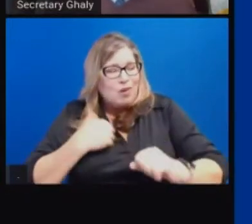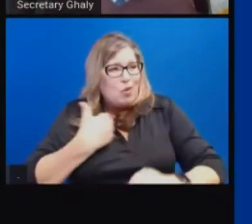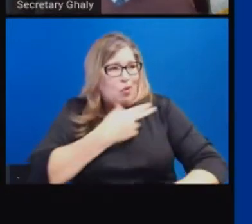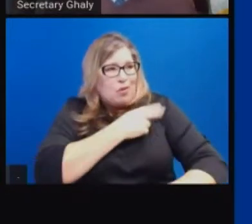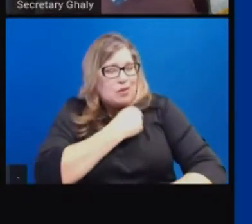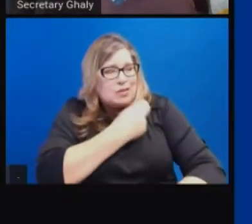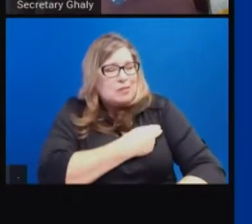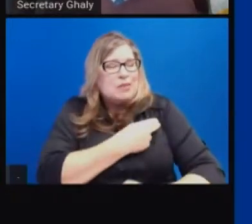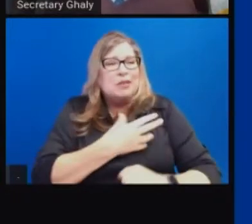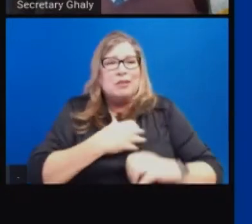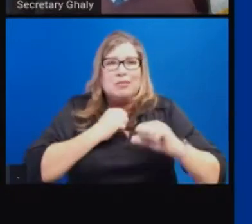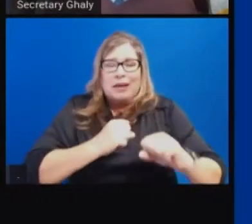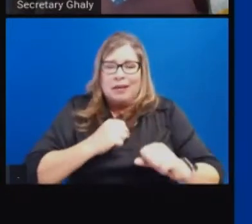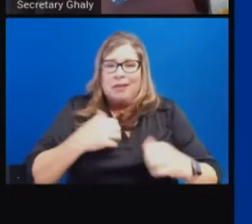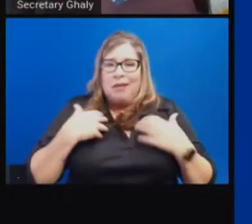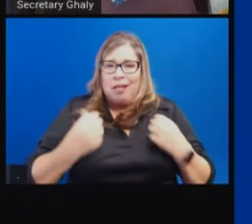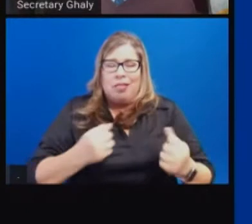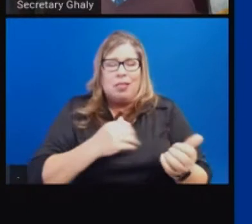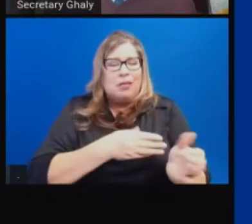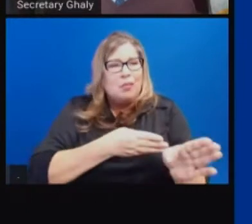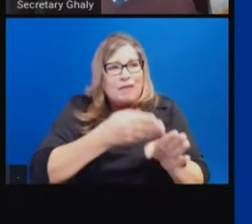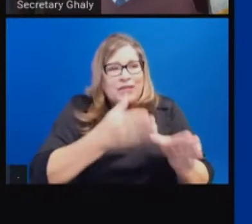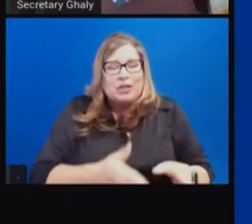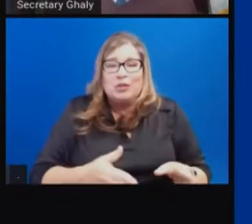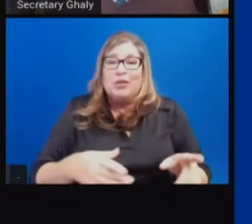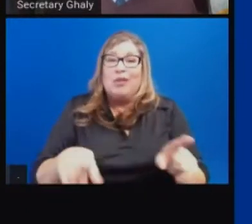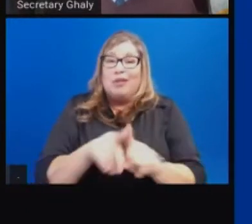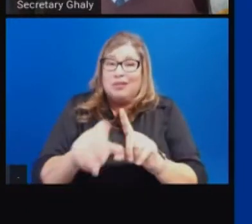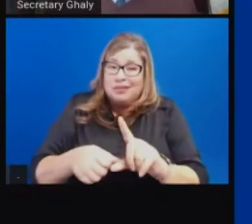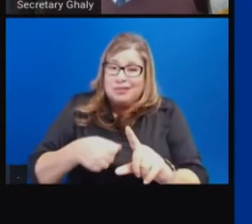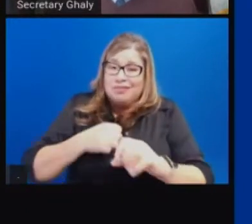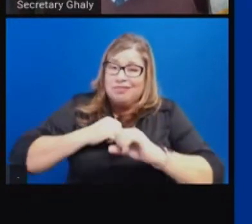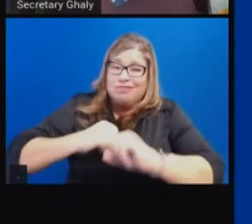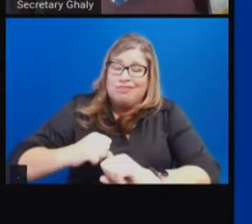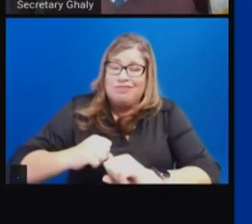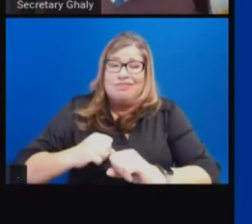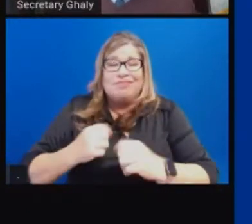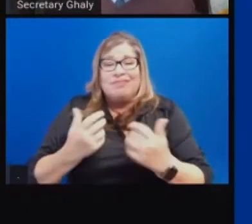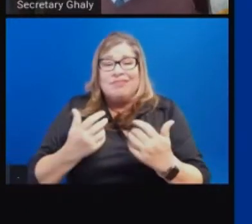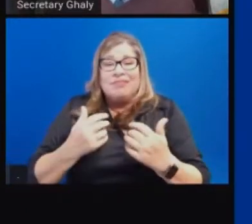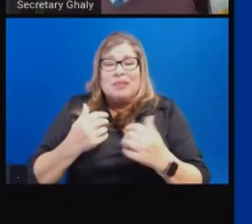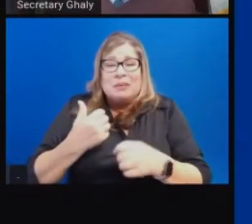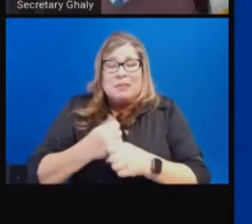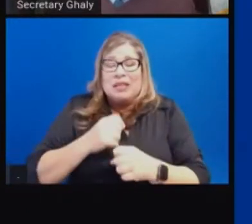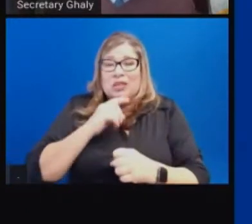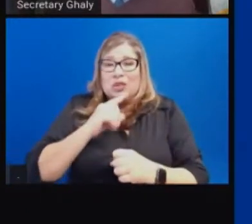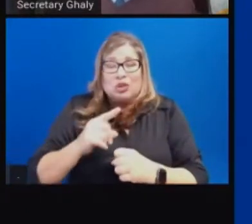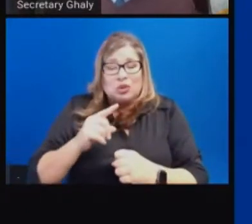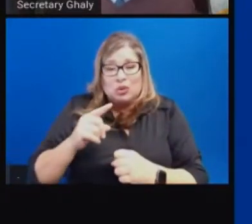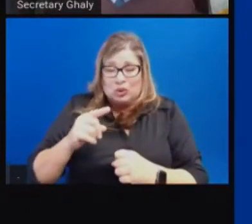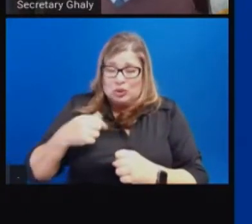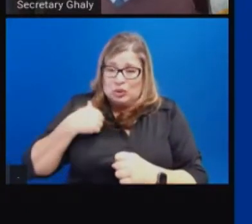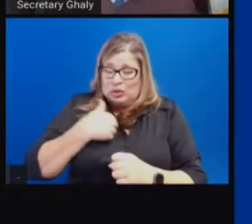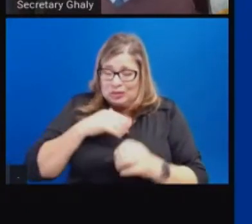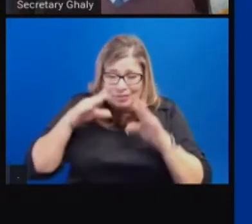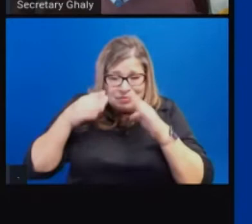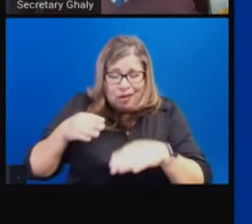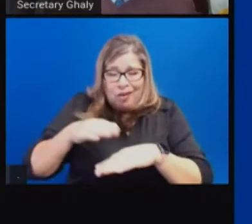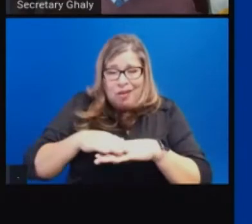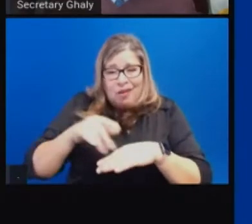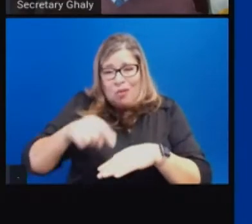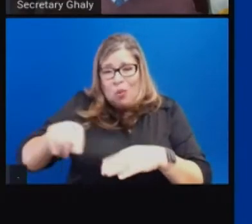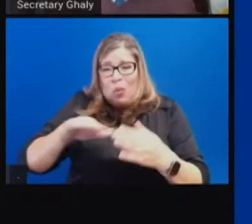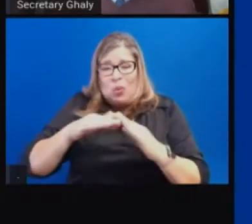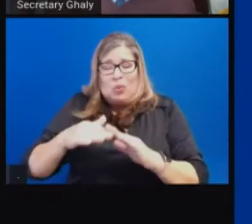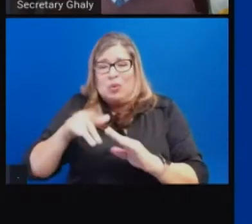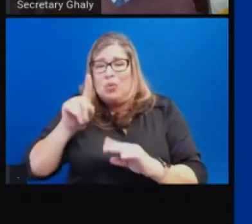health professionals, but also to keep the impact on currently, you know, ravished and other communities across the